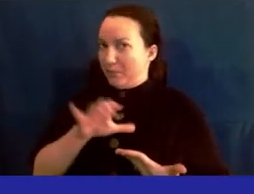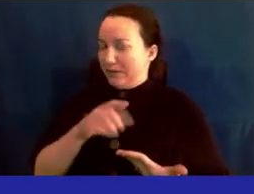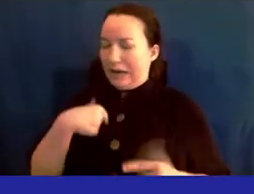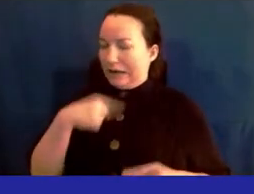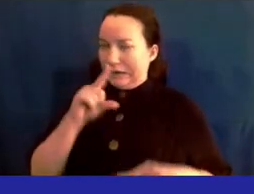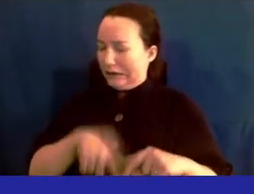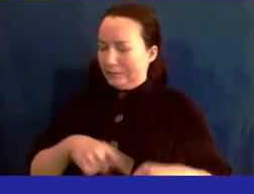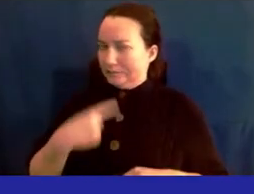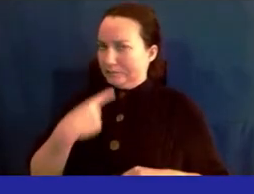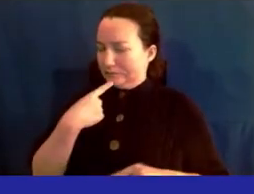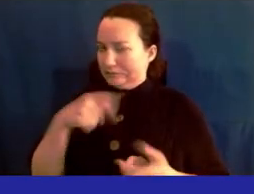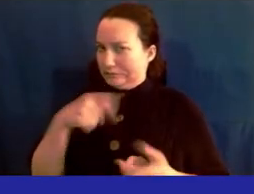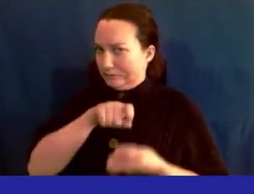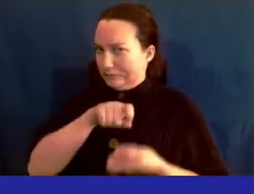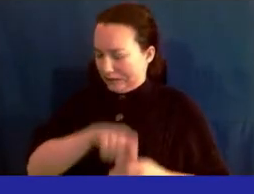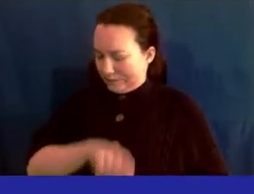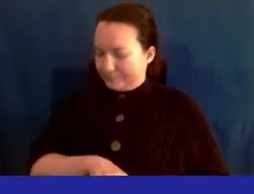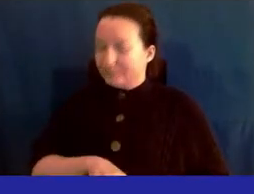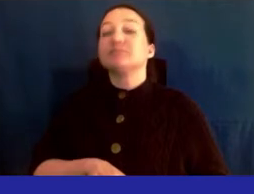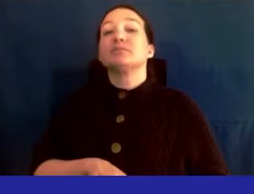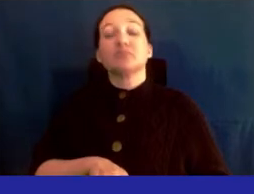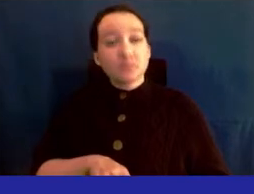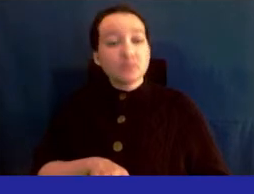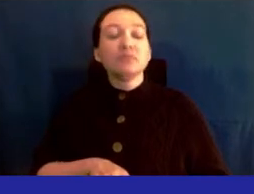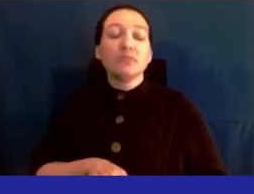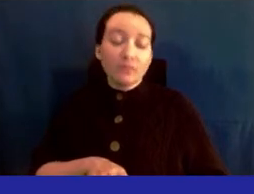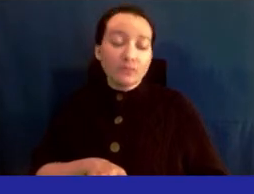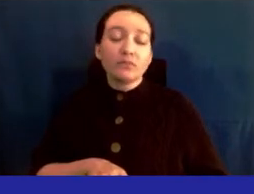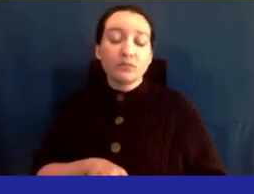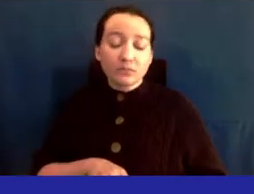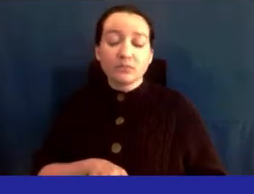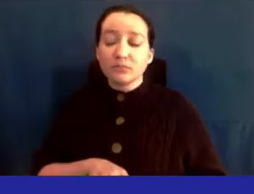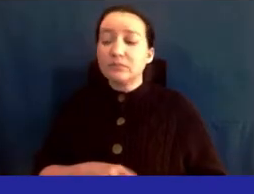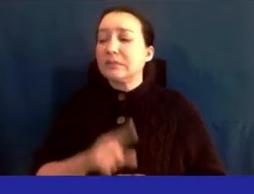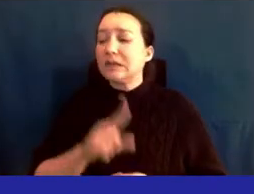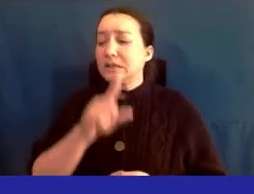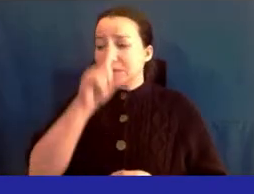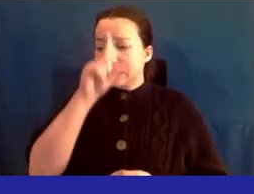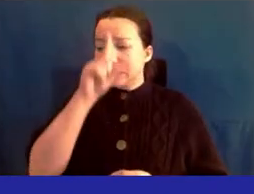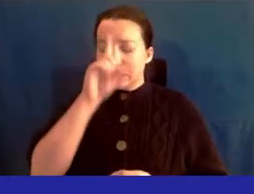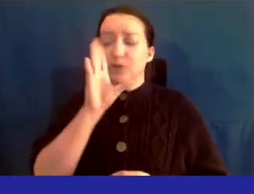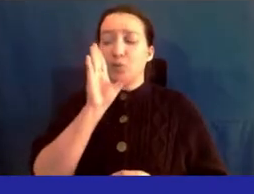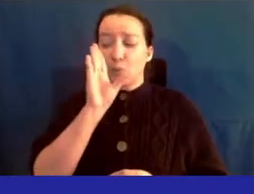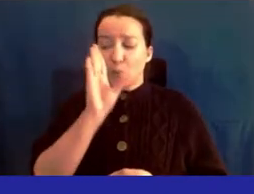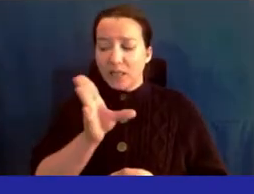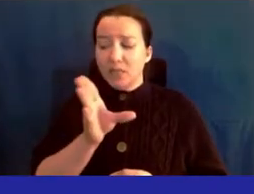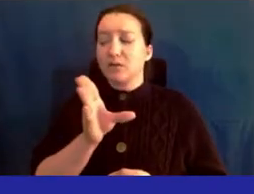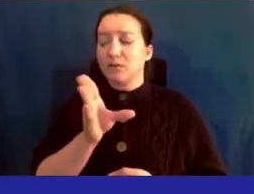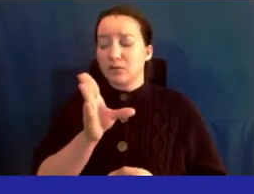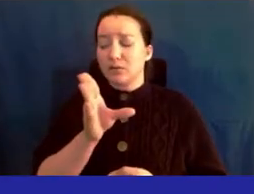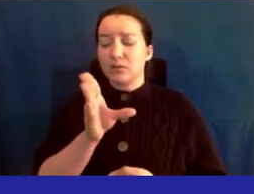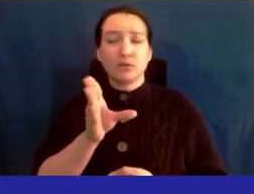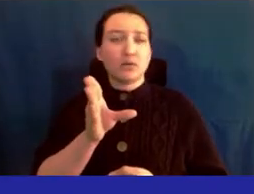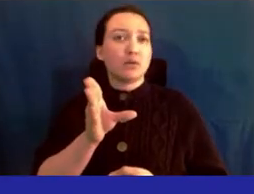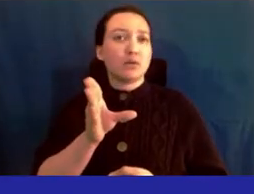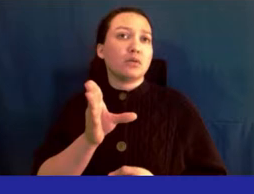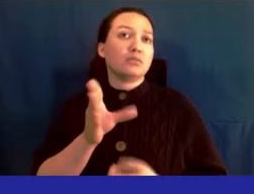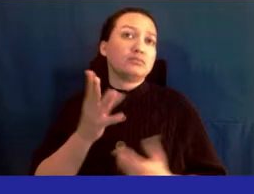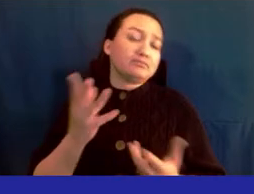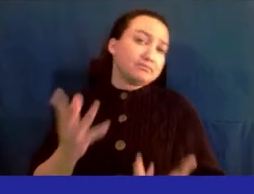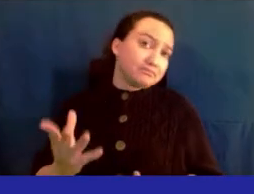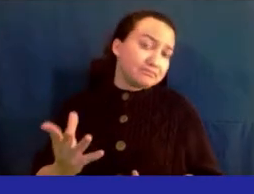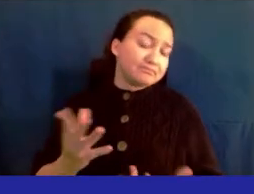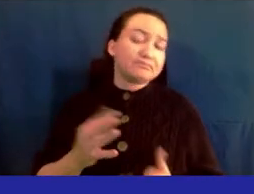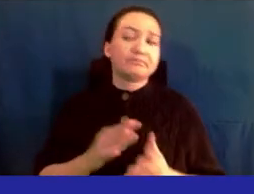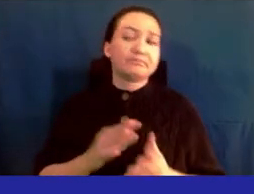talk about it except to say that I think that it will, you know, answer, you know,